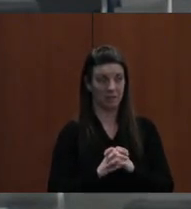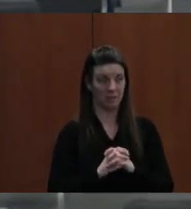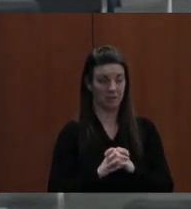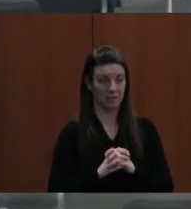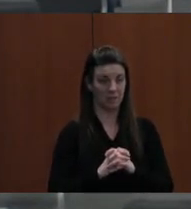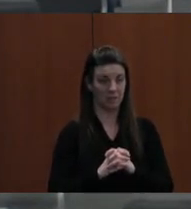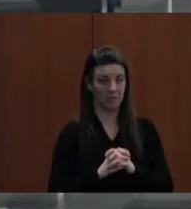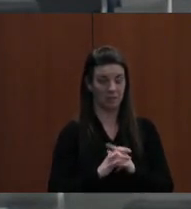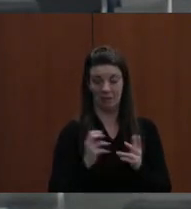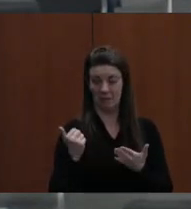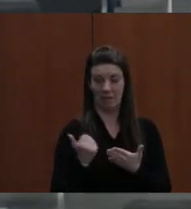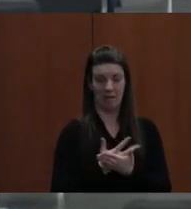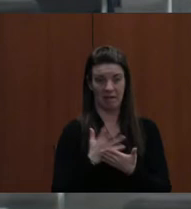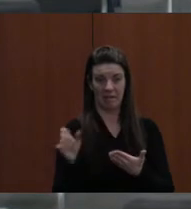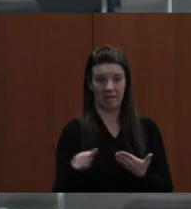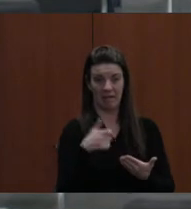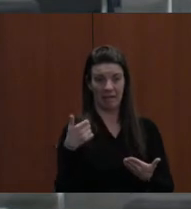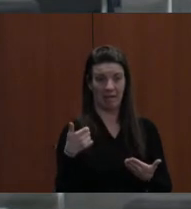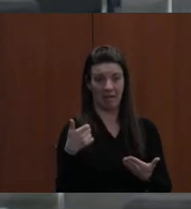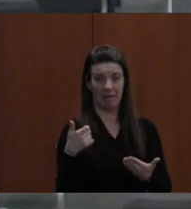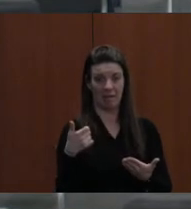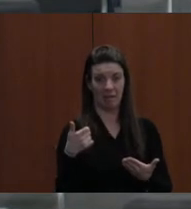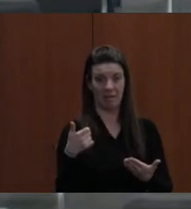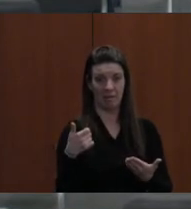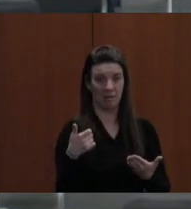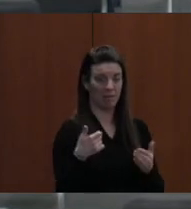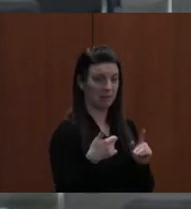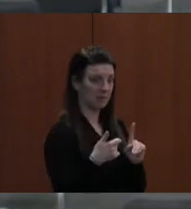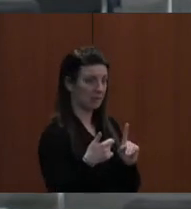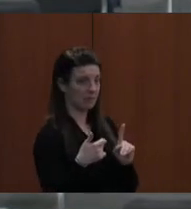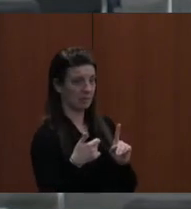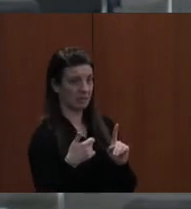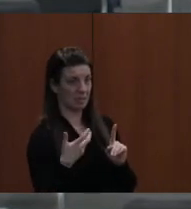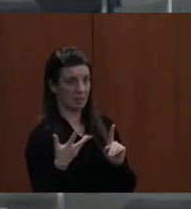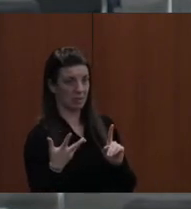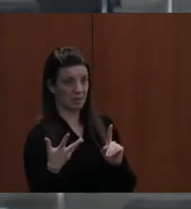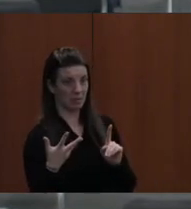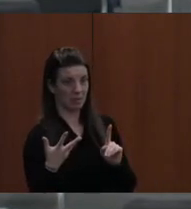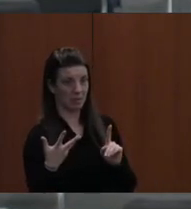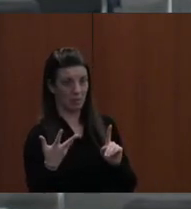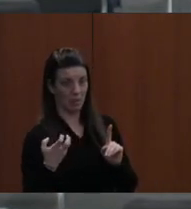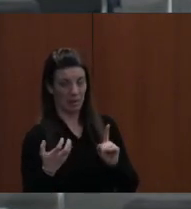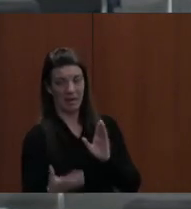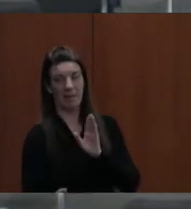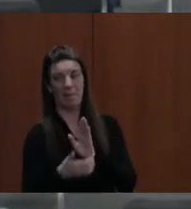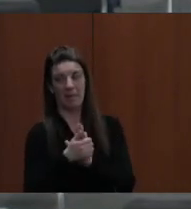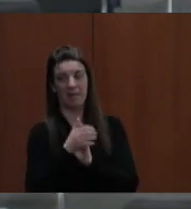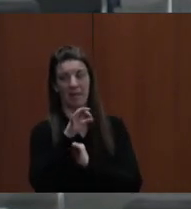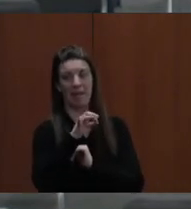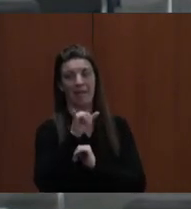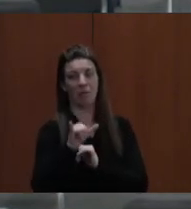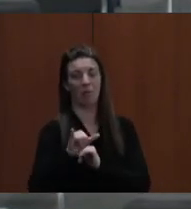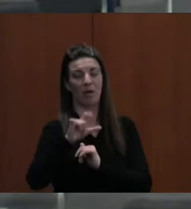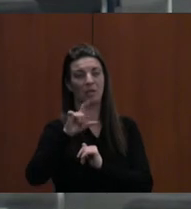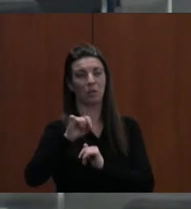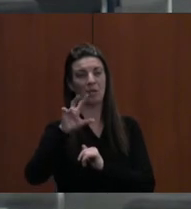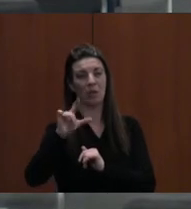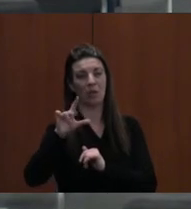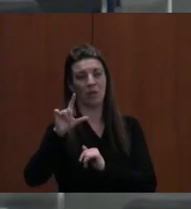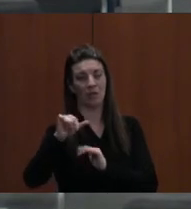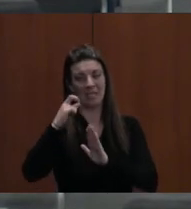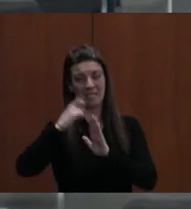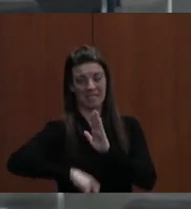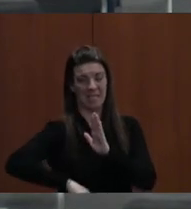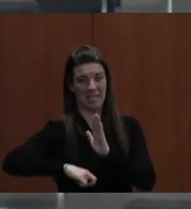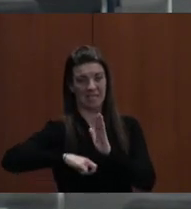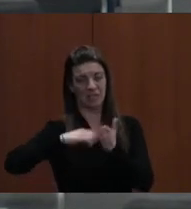ANYTHING ELSE? AND I'LL, SINCE STAFF REQUESTED IT, I'LL ADD THIS ONE. AMEND, MADAM PRESIDENT, I MOVE TO AMEND THE FY 2023 DRAFT BUDGET TO INCREASE THE